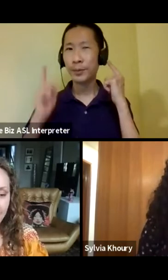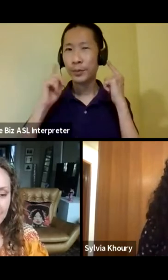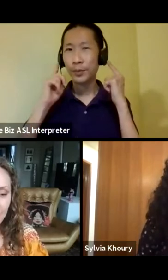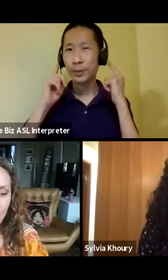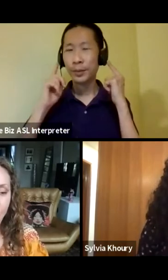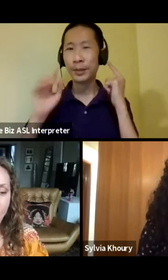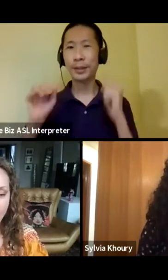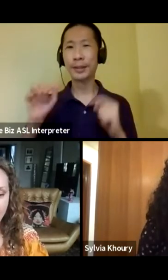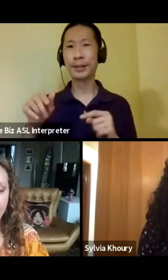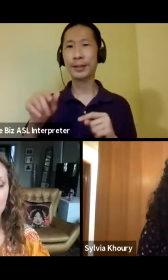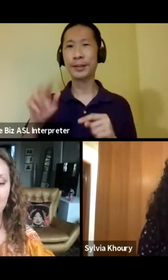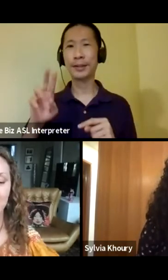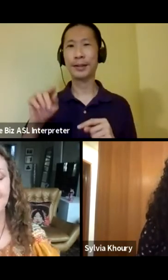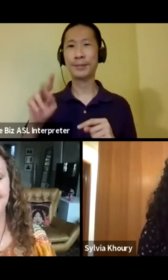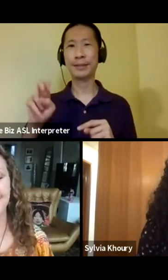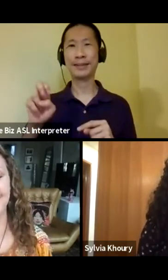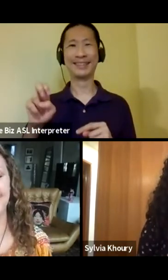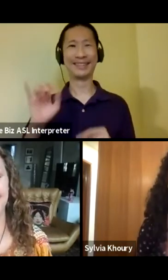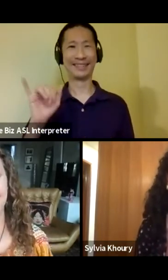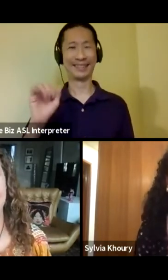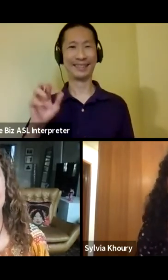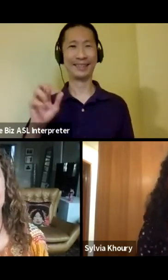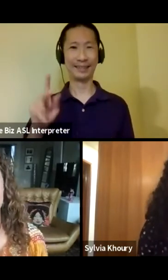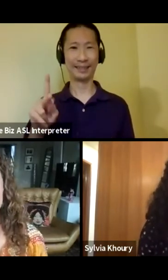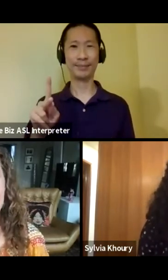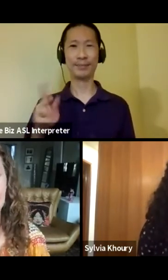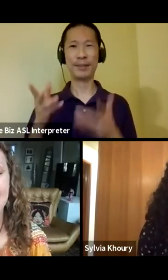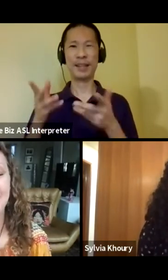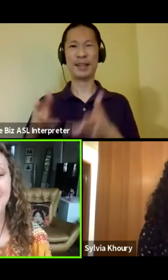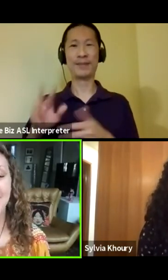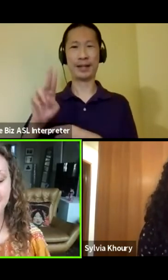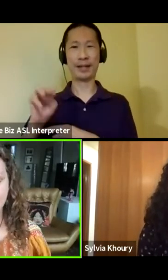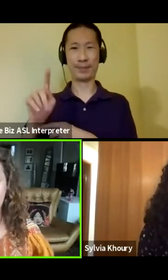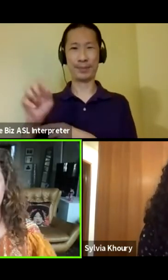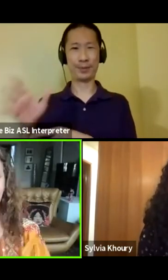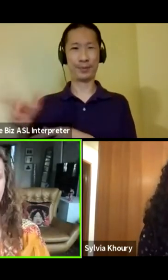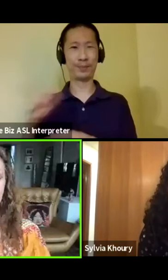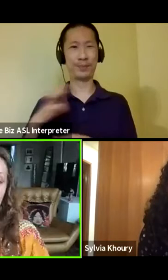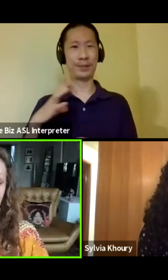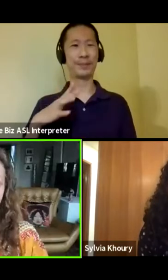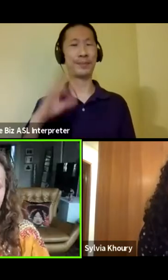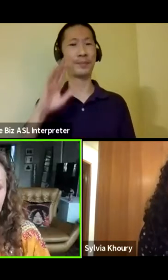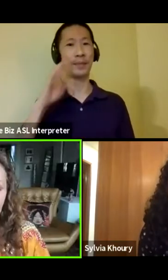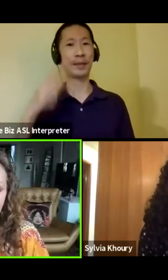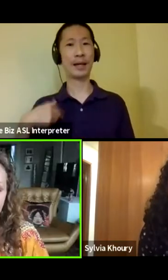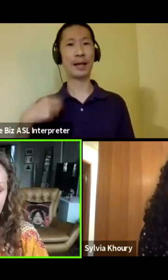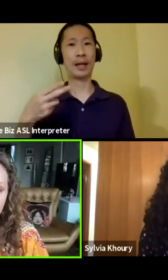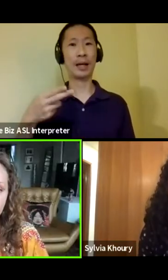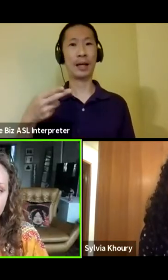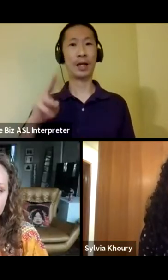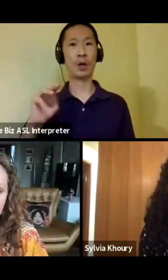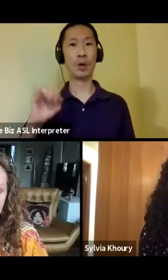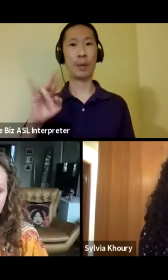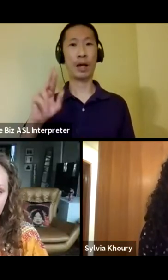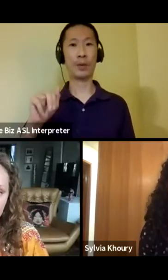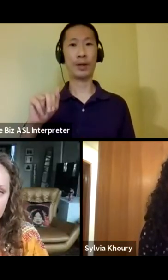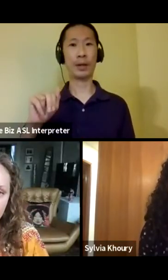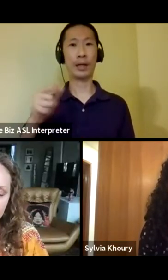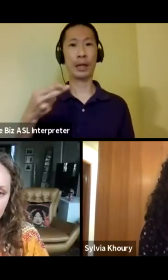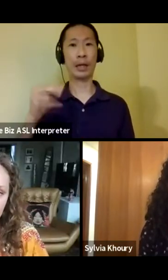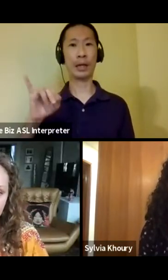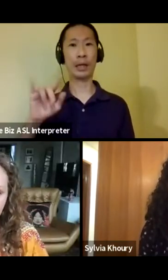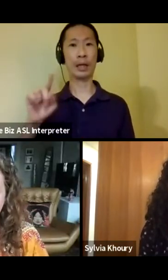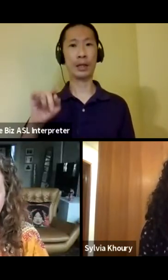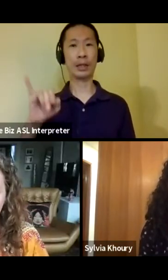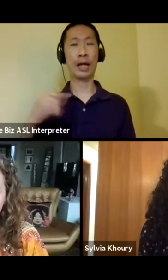hamaira you're unmuted and you can stay you can stay unmuted um i'm hamaira gilzai i'm an afghan